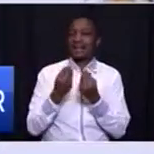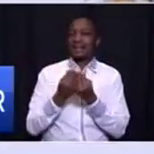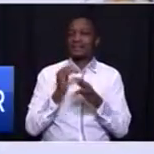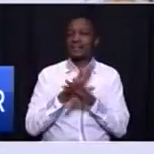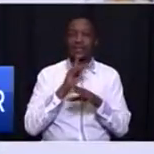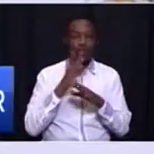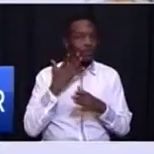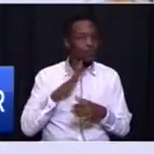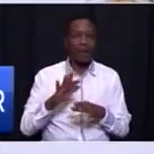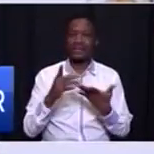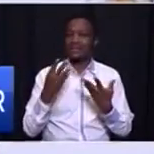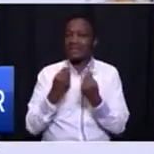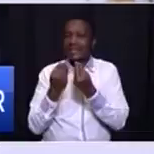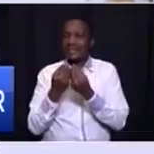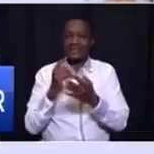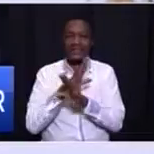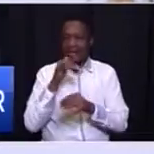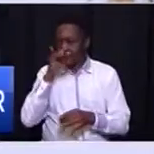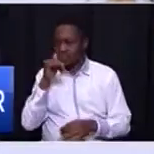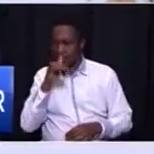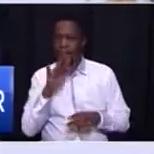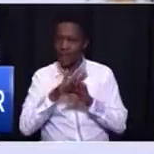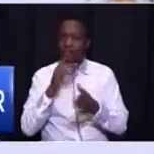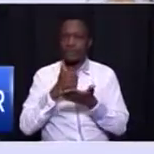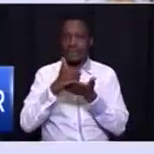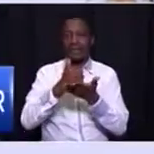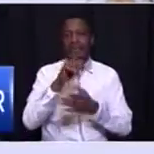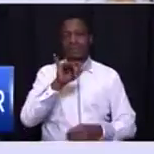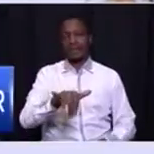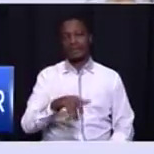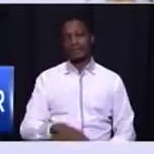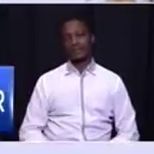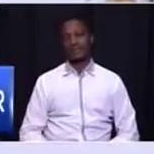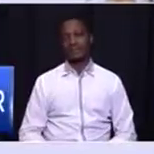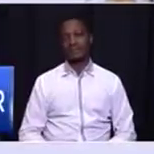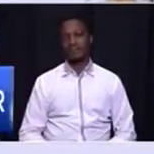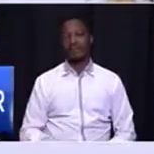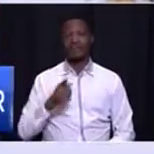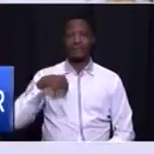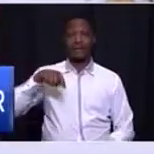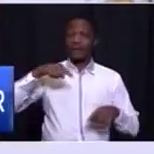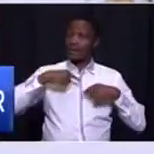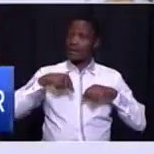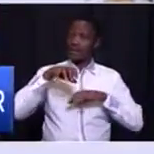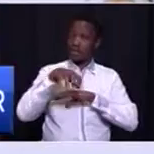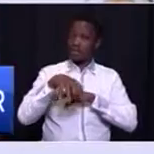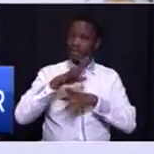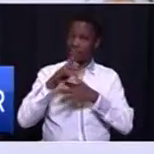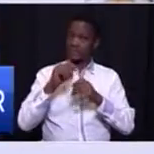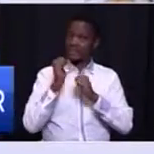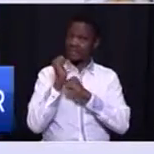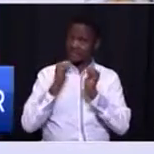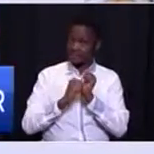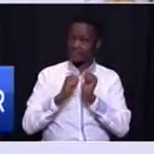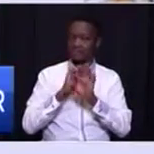illegality. We must assist them in this regard. Our province infrastructure faces a serious threat because